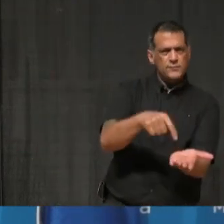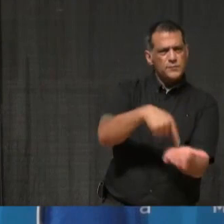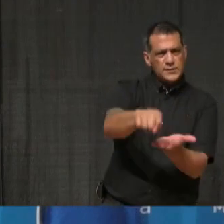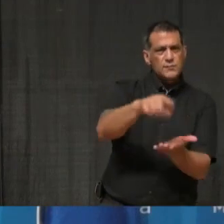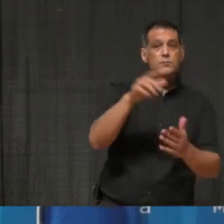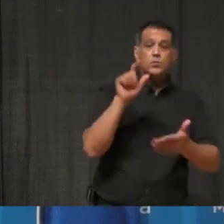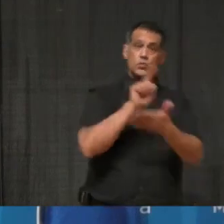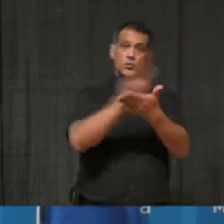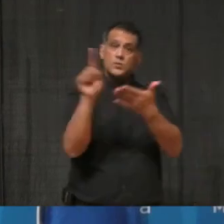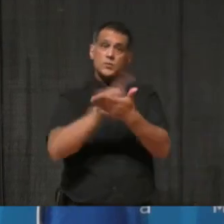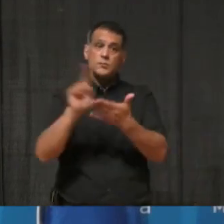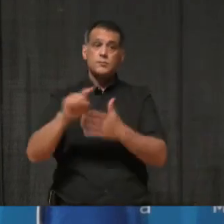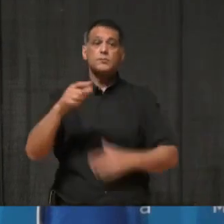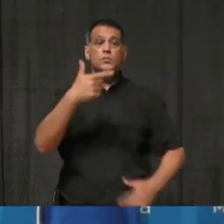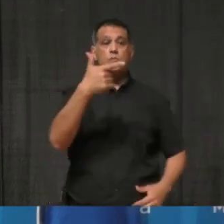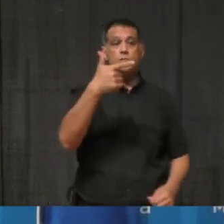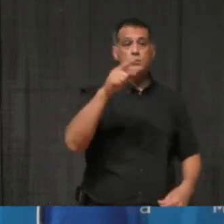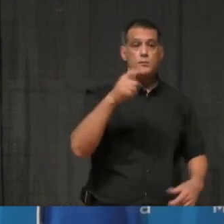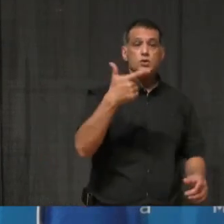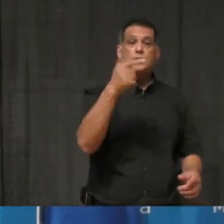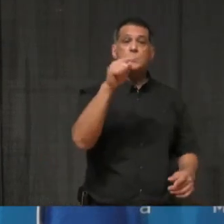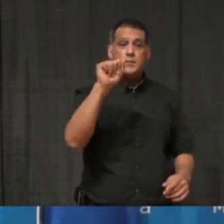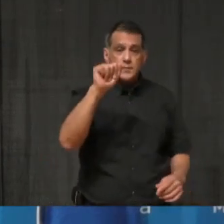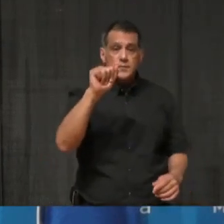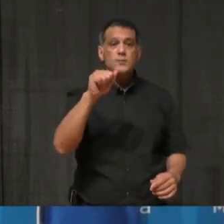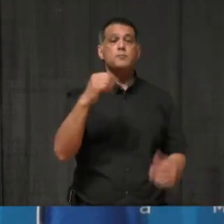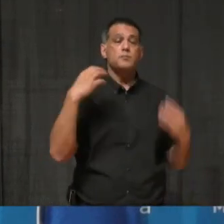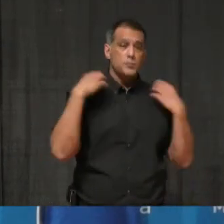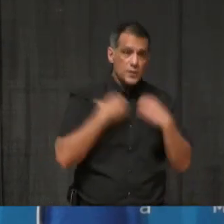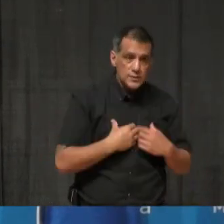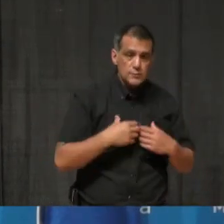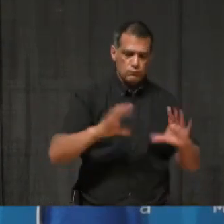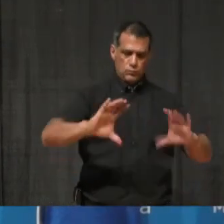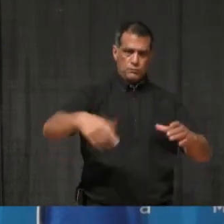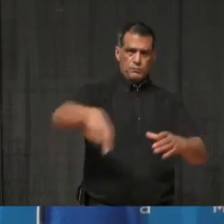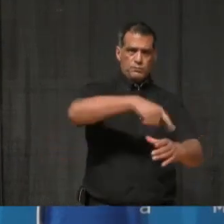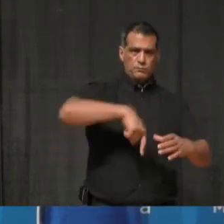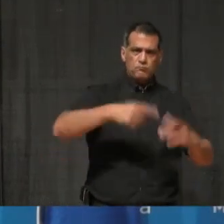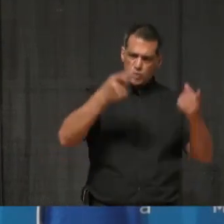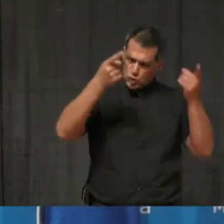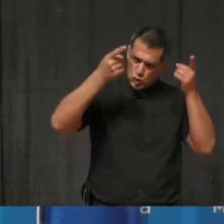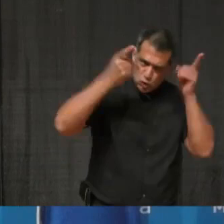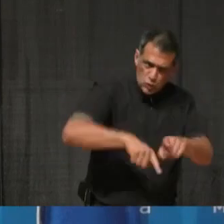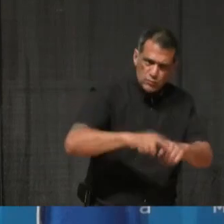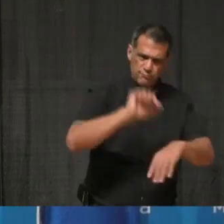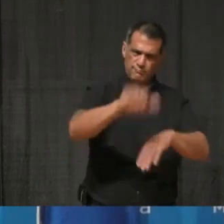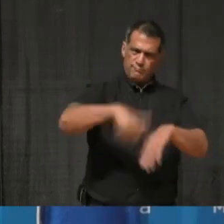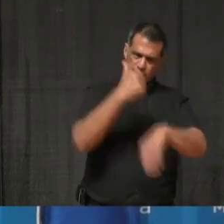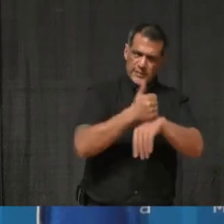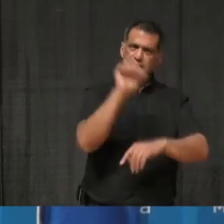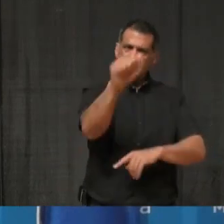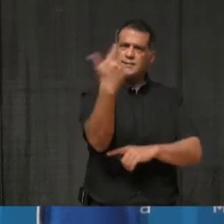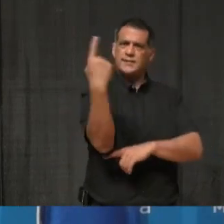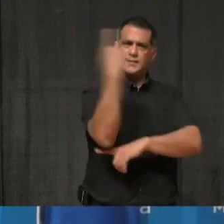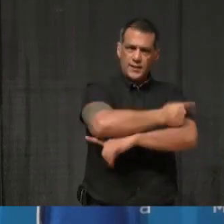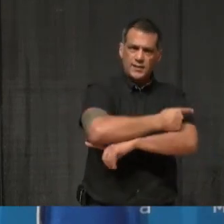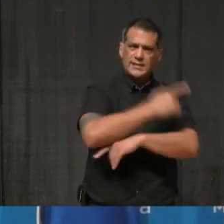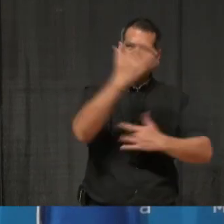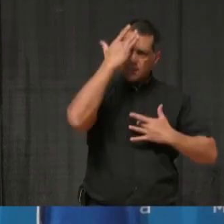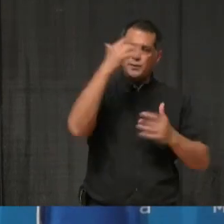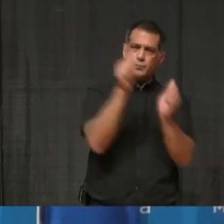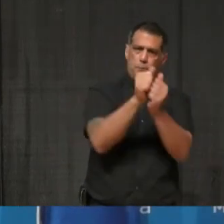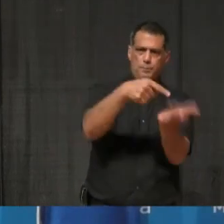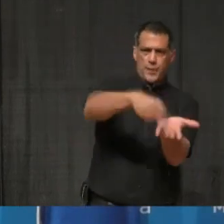where the province would mandate 10 paid sick days for all Ontario workers during the pandemic, with the federal